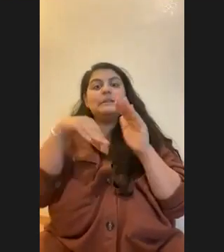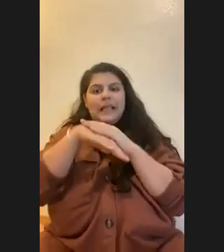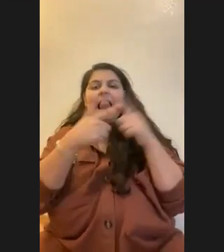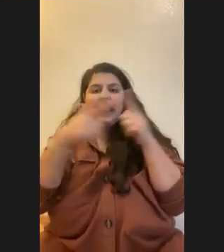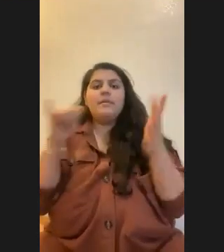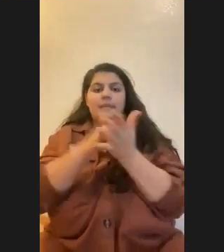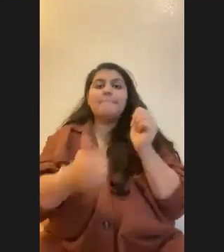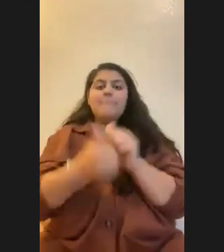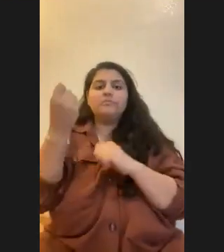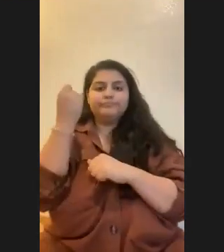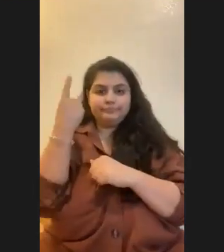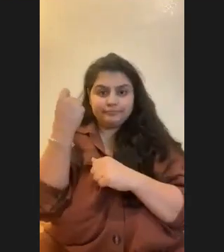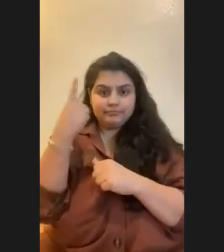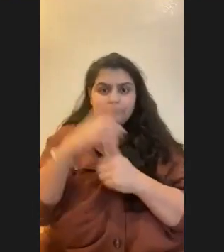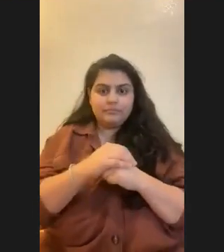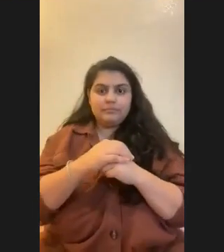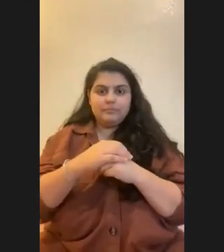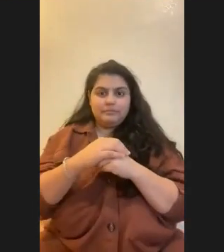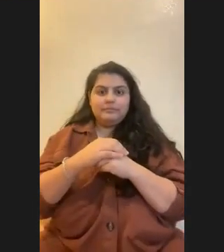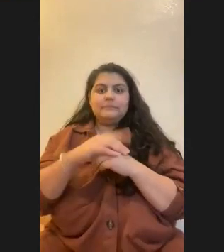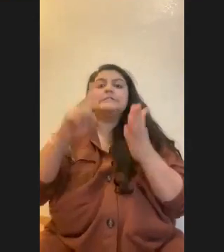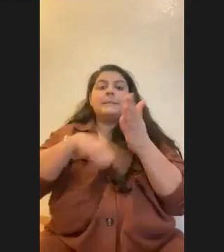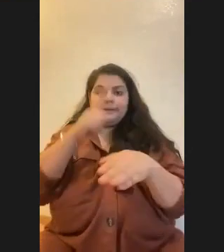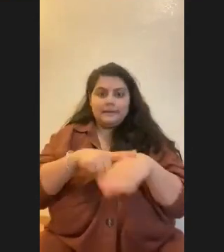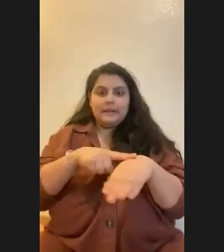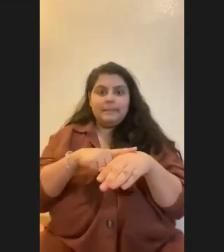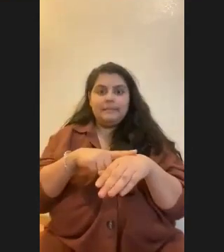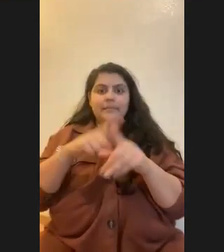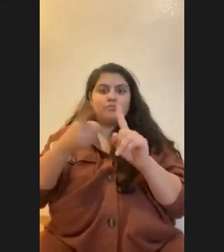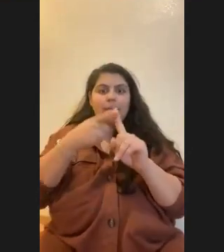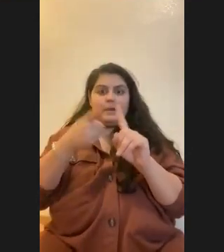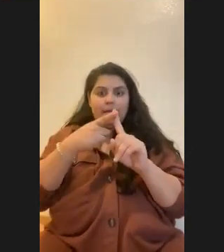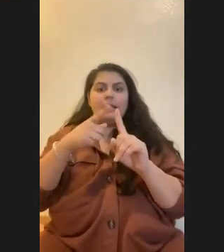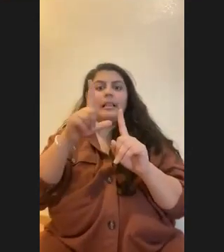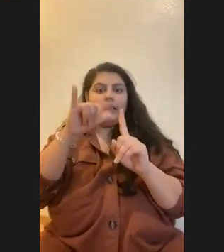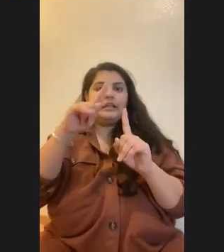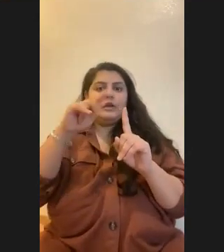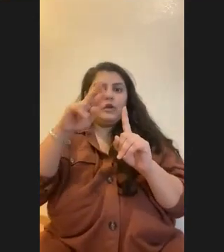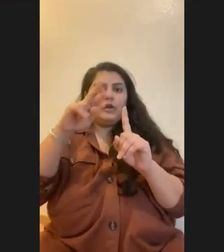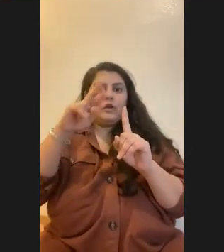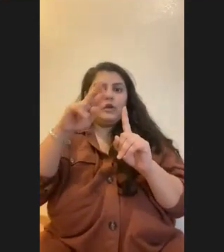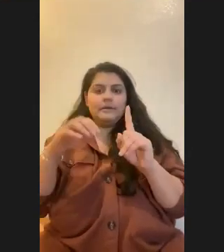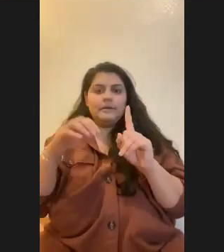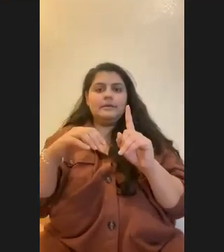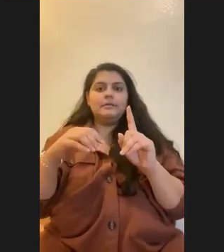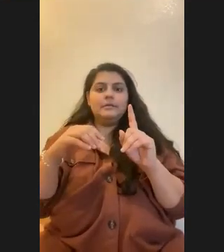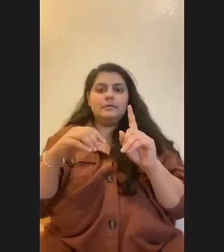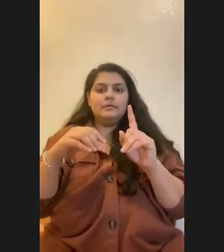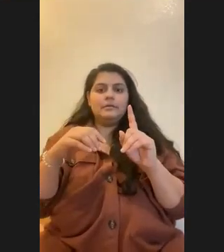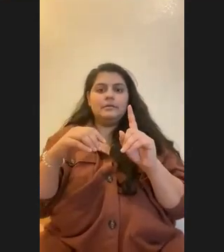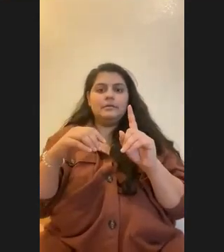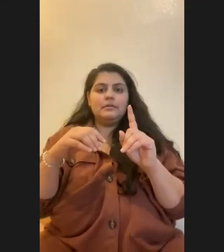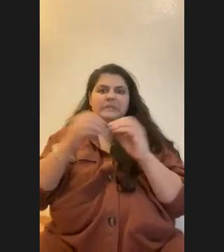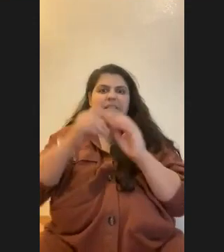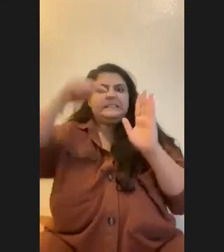literature is, um, a bit of a, a jump off the deep end, you know, but the, but ologies is really nice. There's also a, um, a documentary that folks really